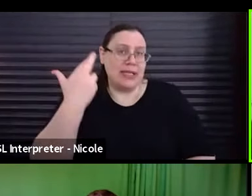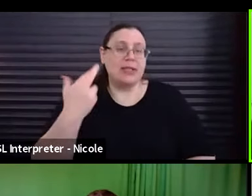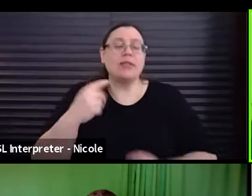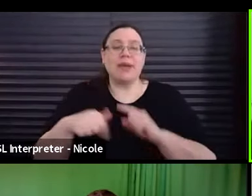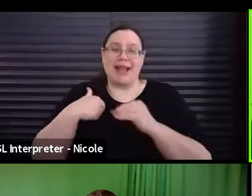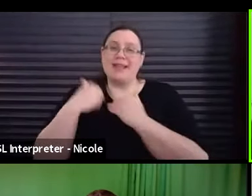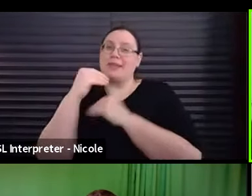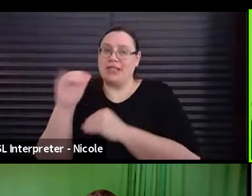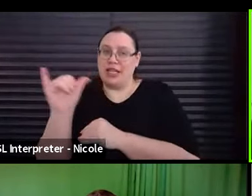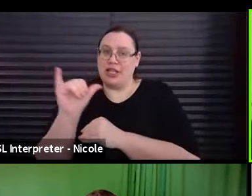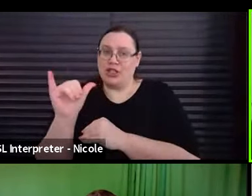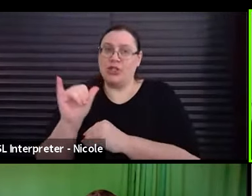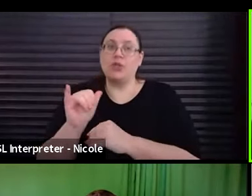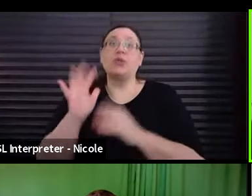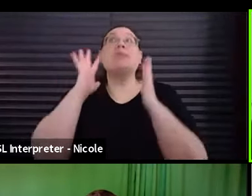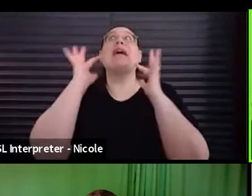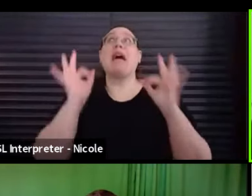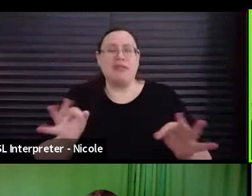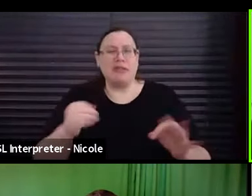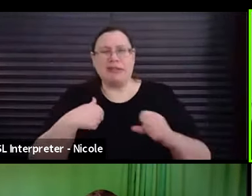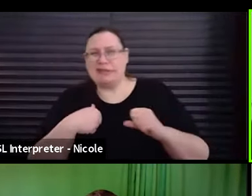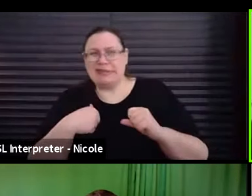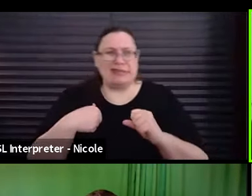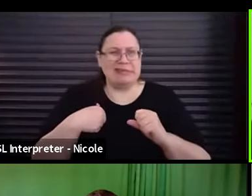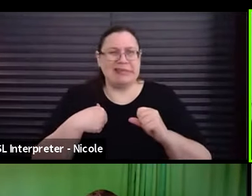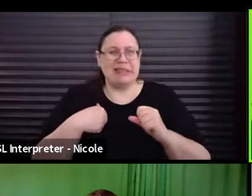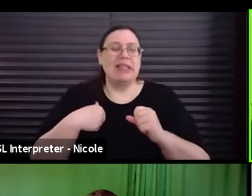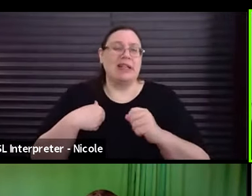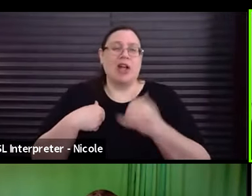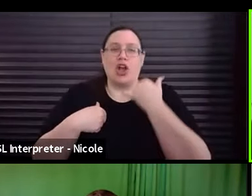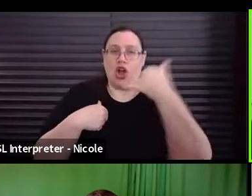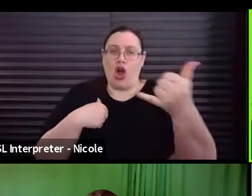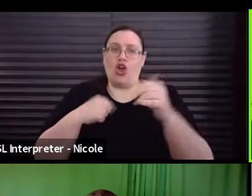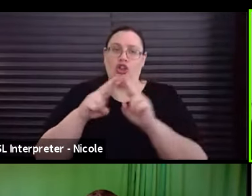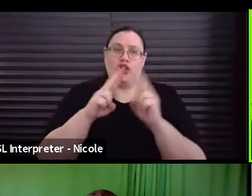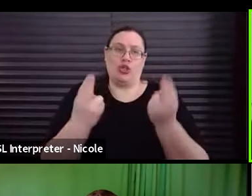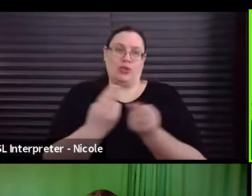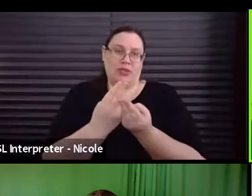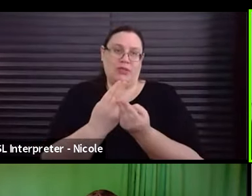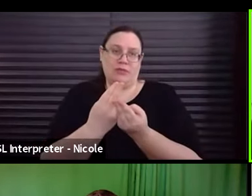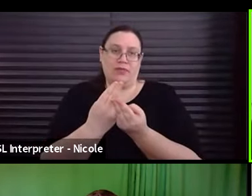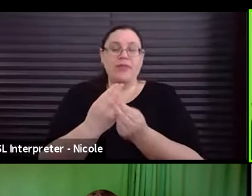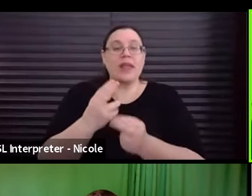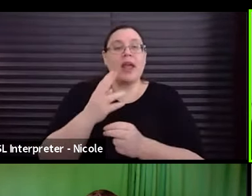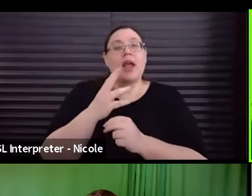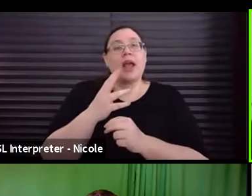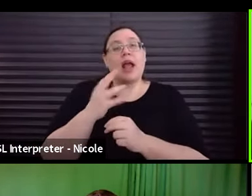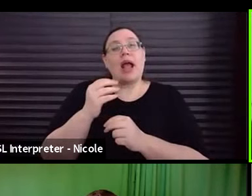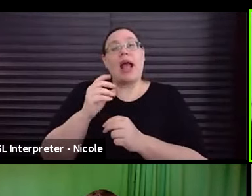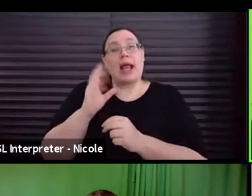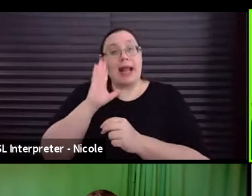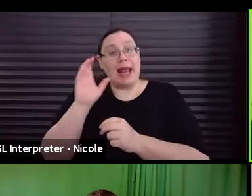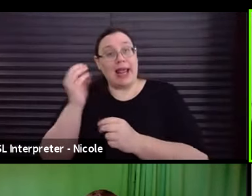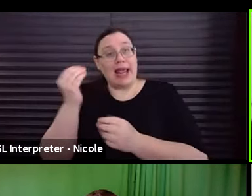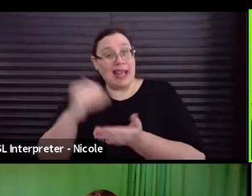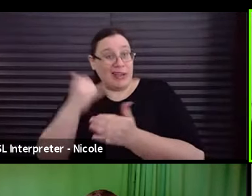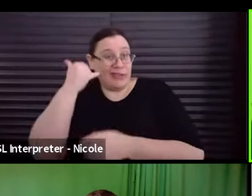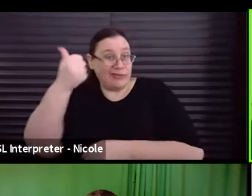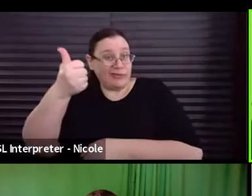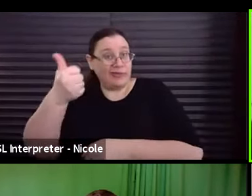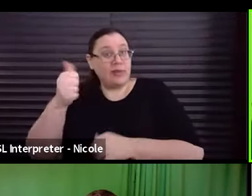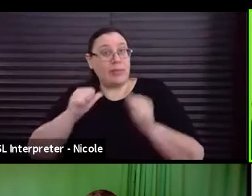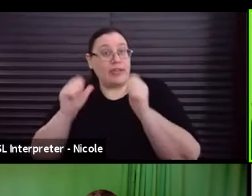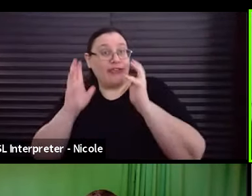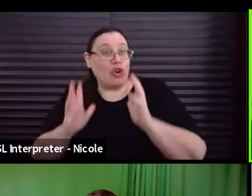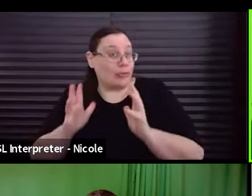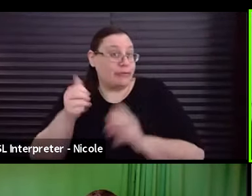So definitely call the union if you find yourself outside the limitations of this contract. And then I want to ask again, if you're a performer and let's say,